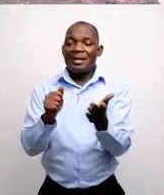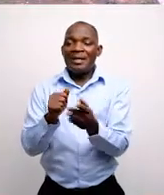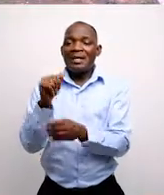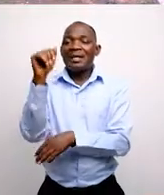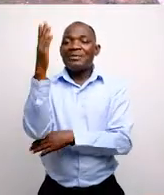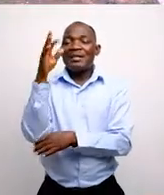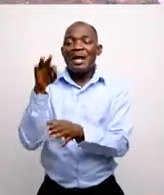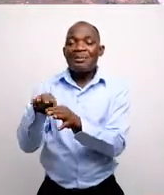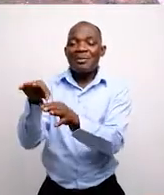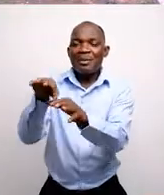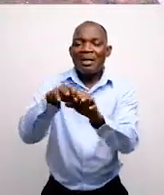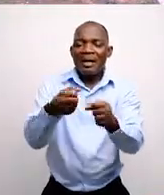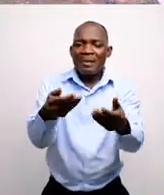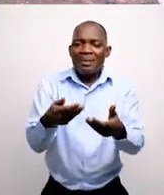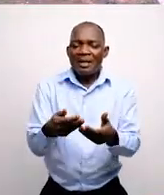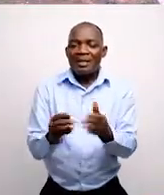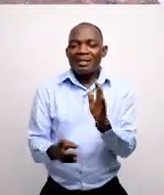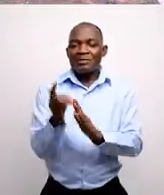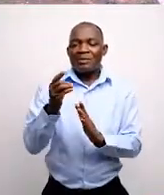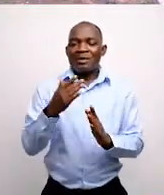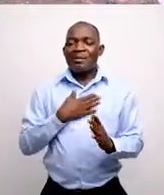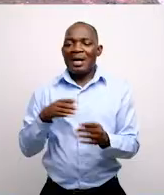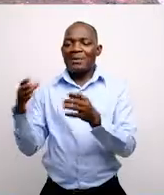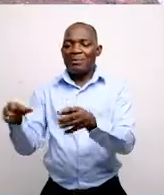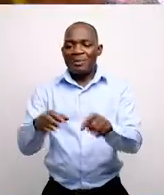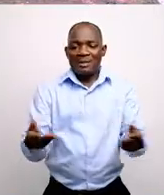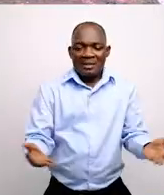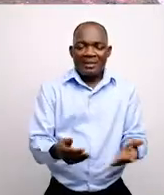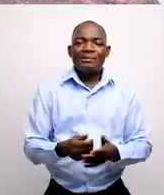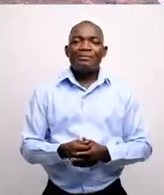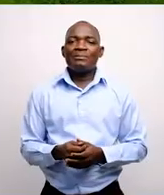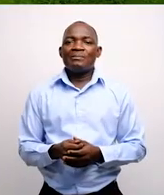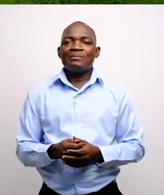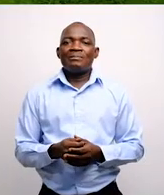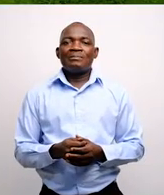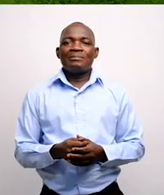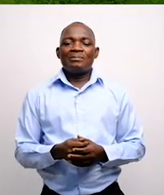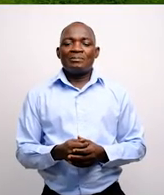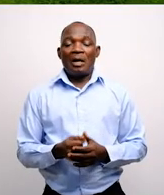I believe the tree planting exercise will bring development to our community.